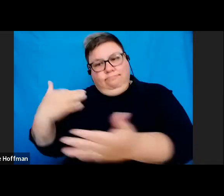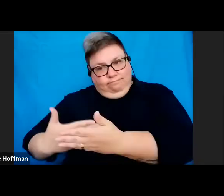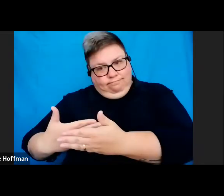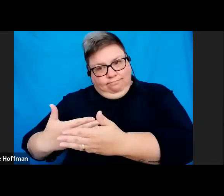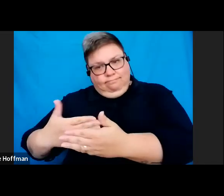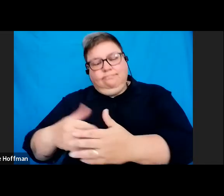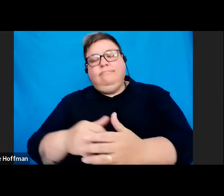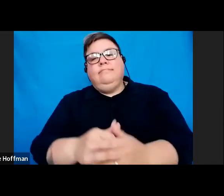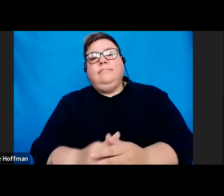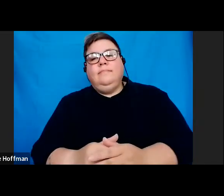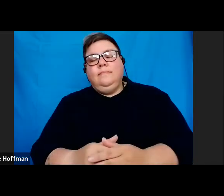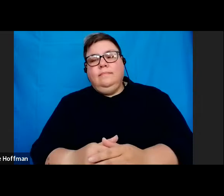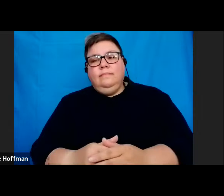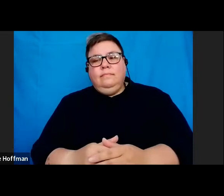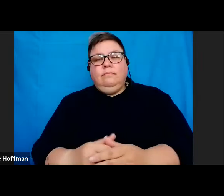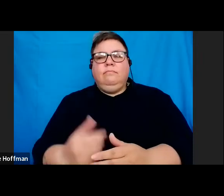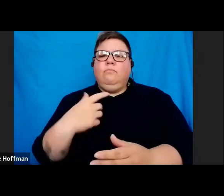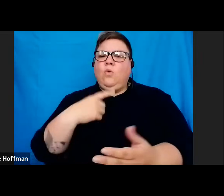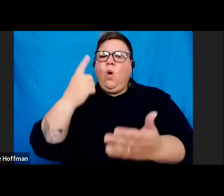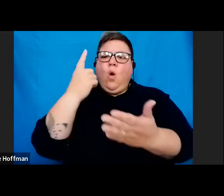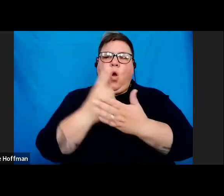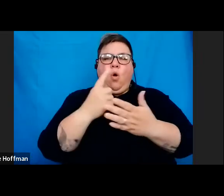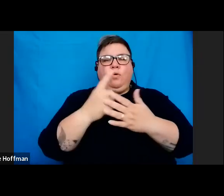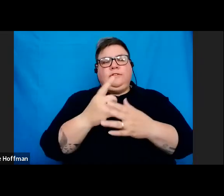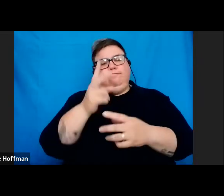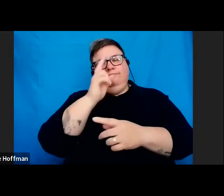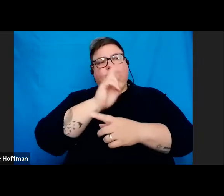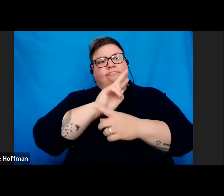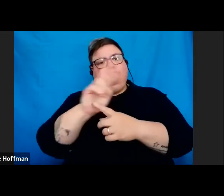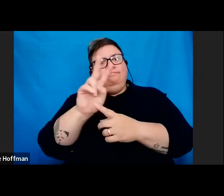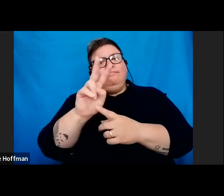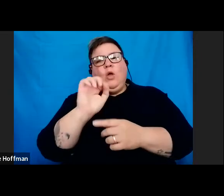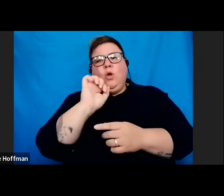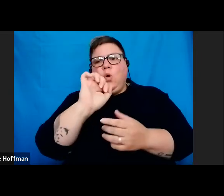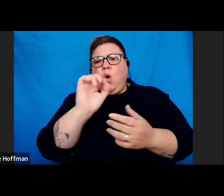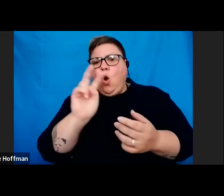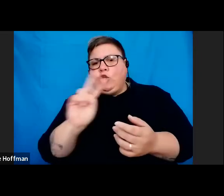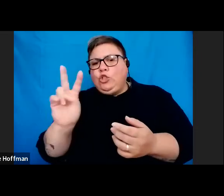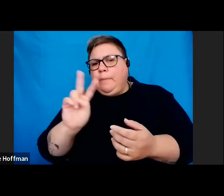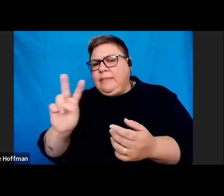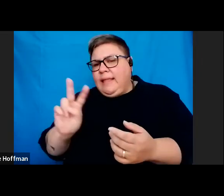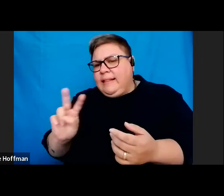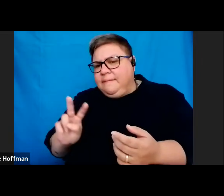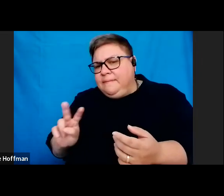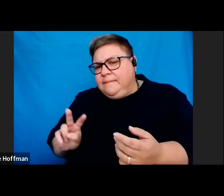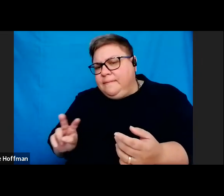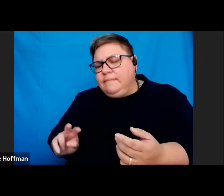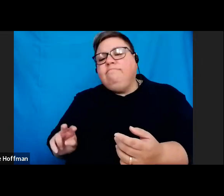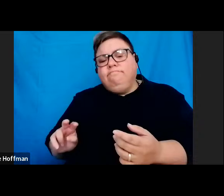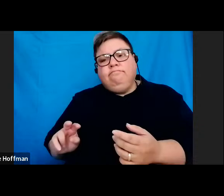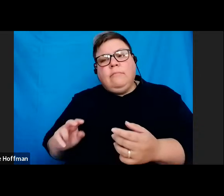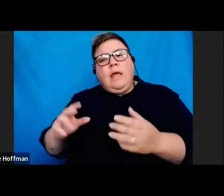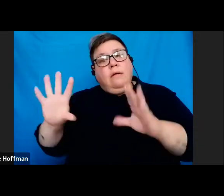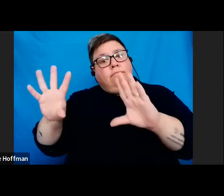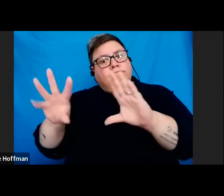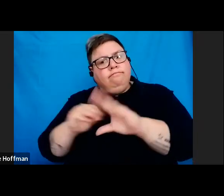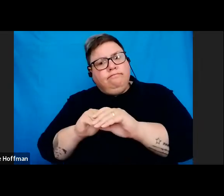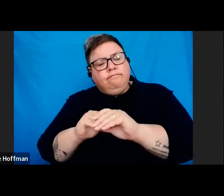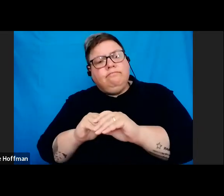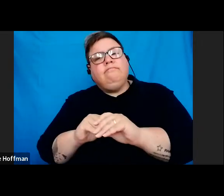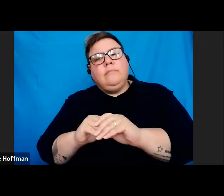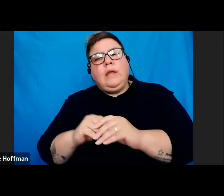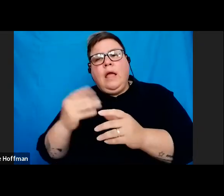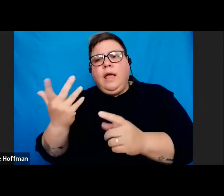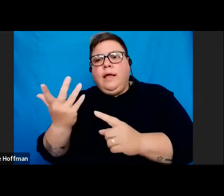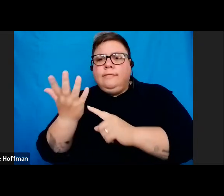As we always try and respond to our objectives. So our strategic objective, including providing taxpayer with